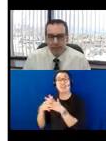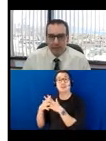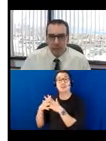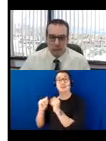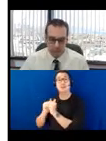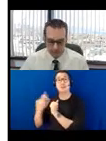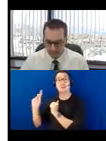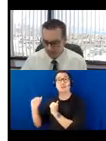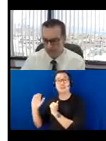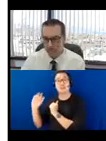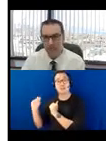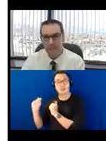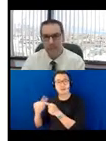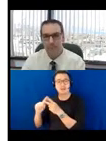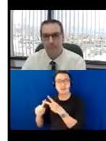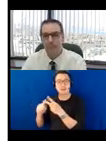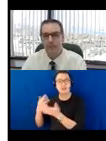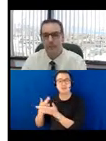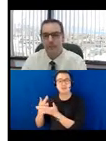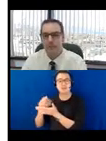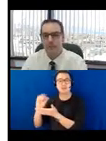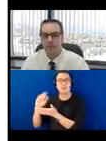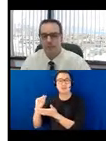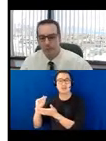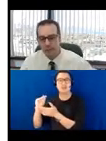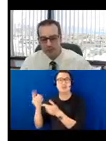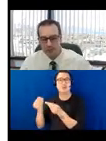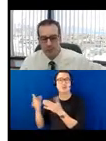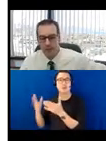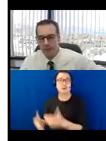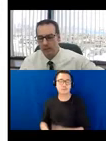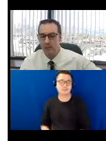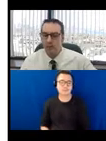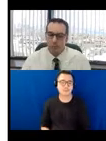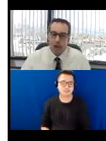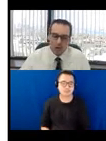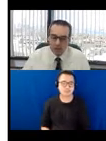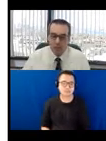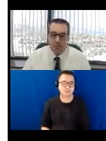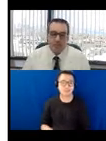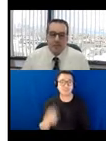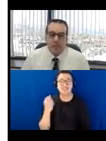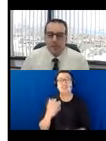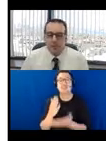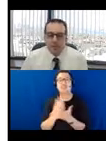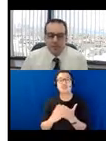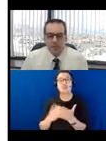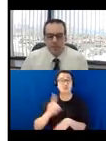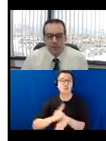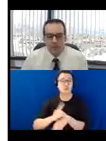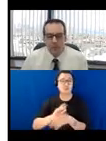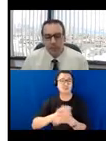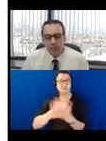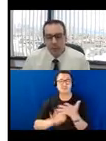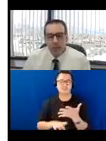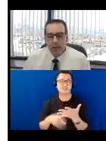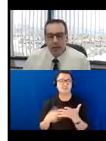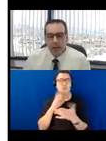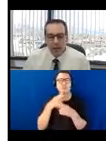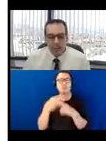act coordinator. Some of the duties I'm not going to go through all of them but some of the duties just to name a few